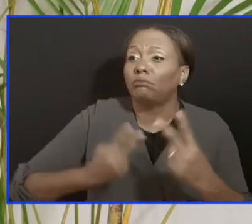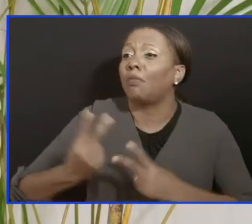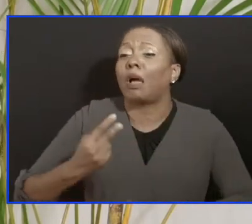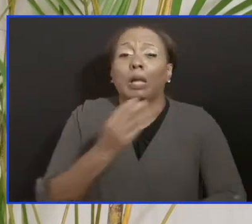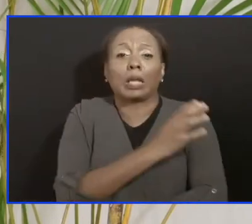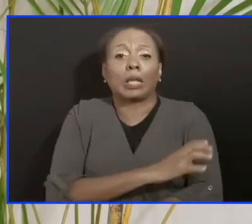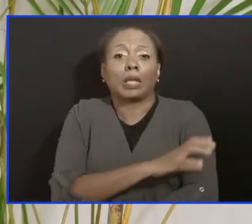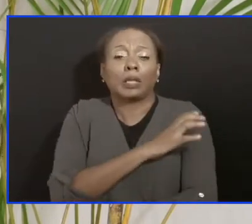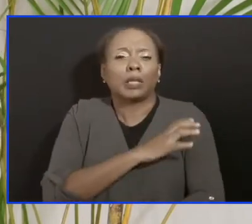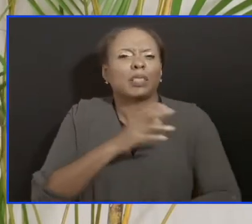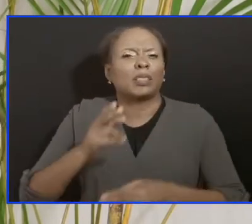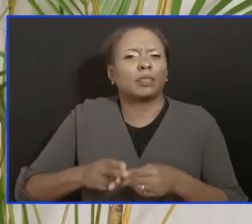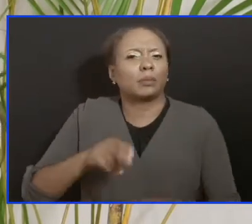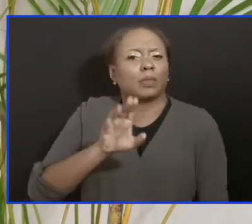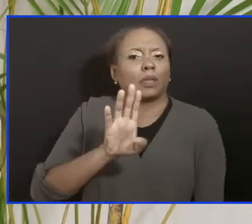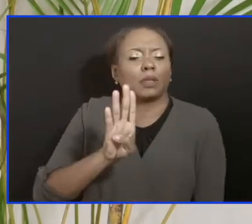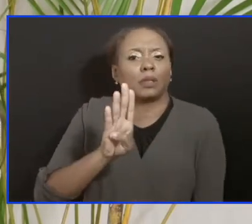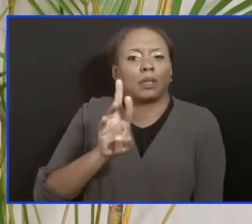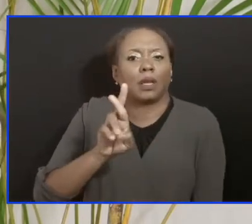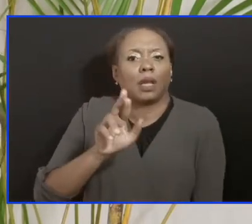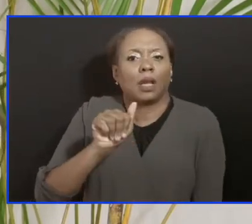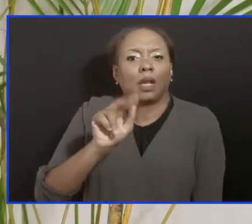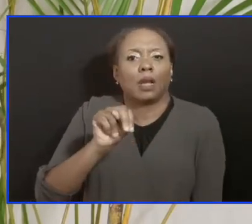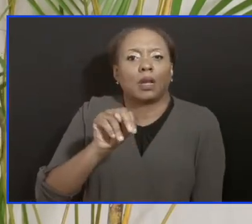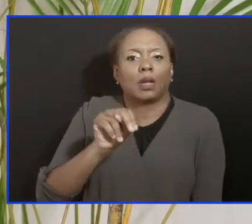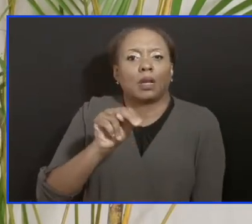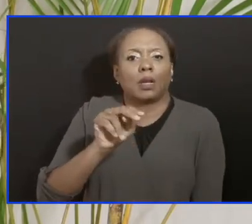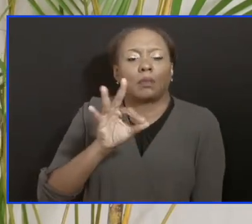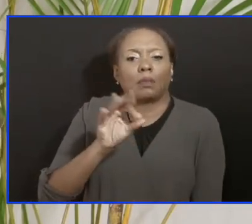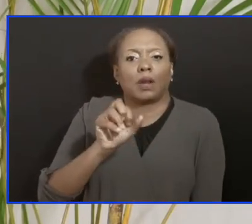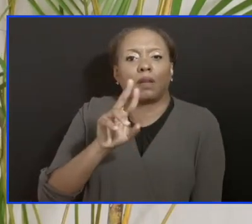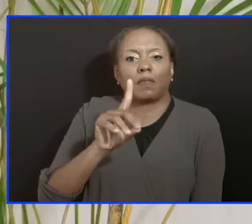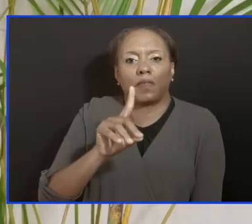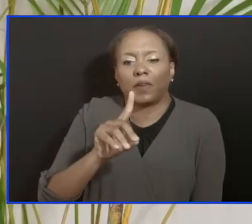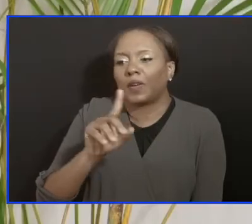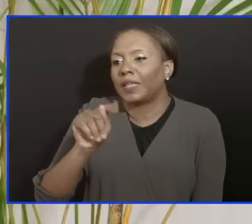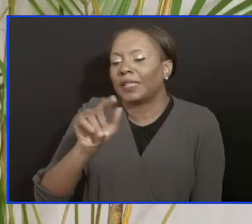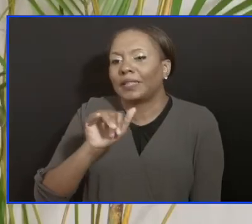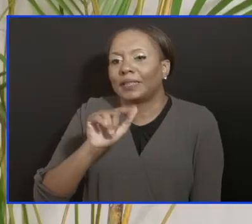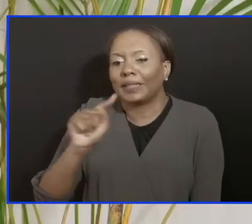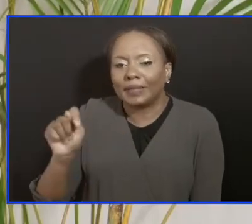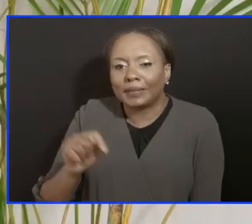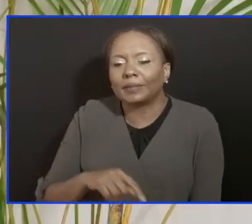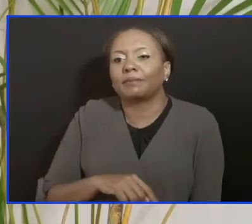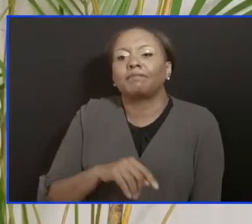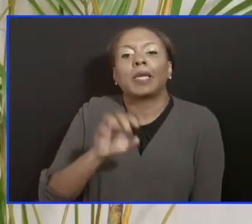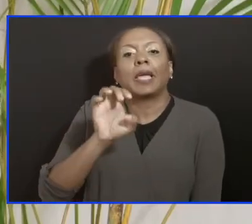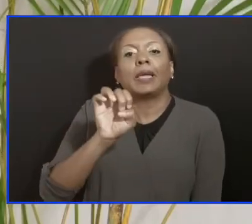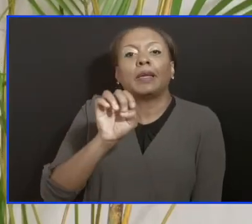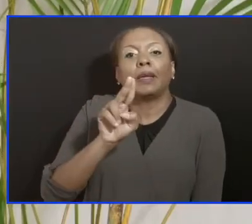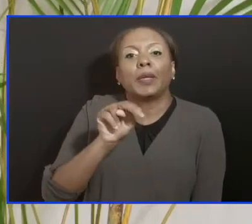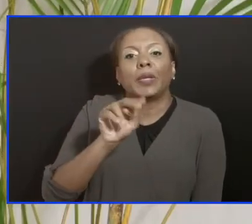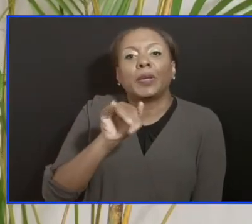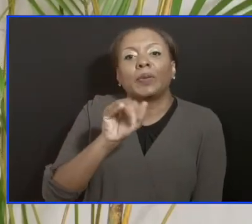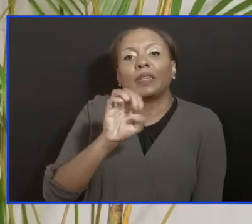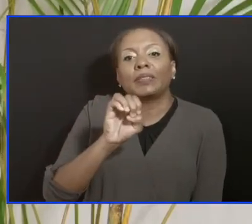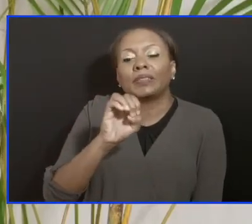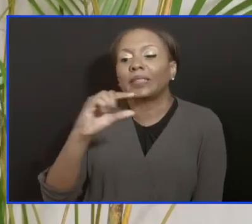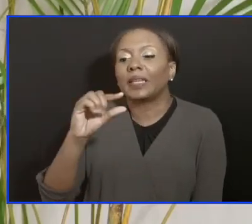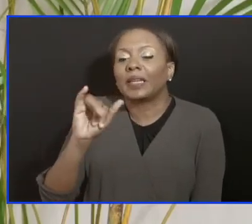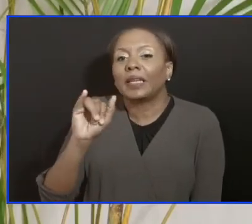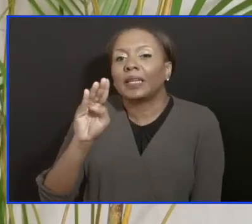Polyclinic, the Eunice Gibson Polyclinic, the gymnasium testing site, those three in particular,